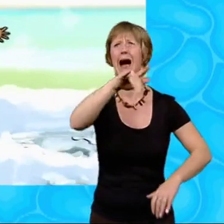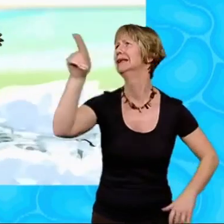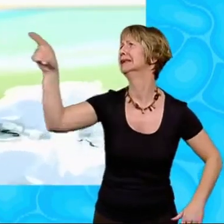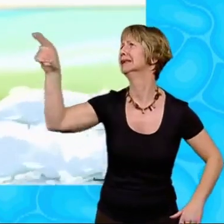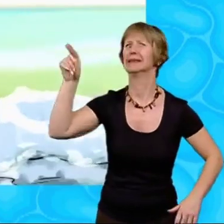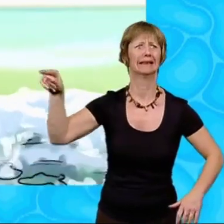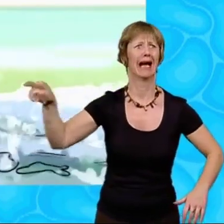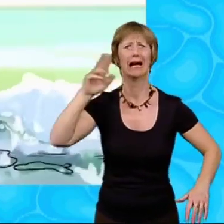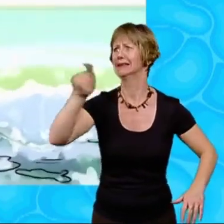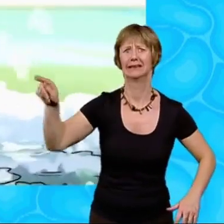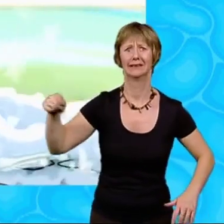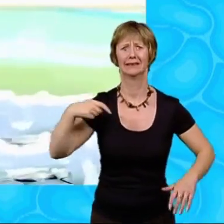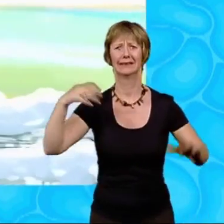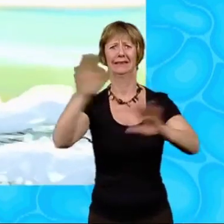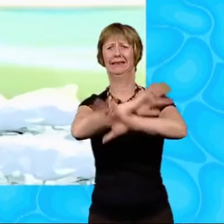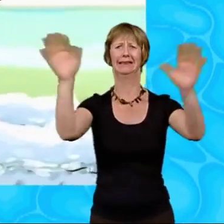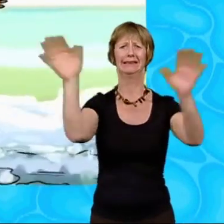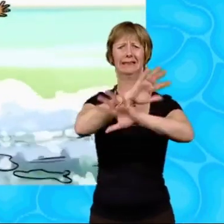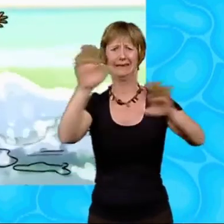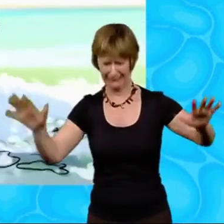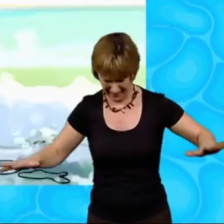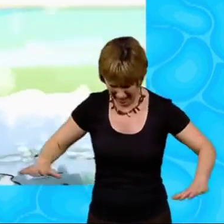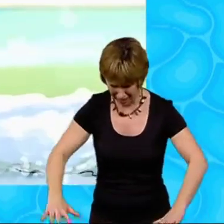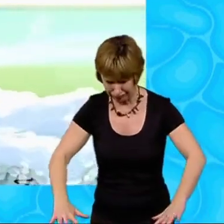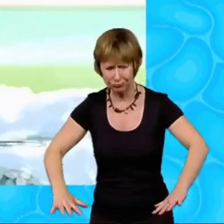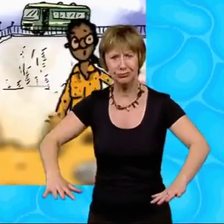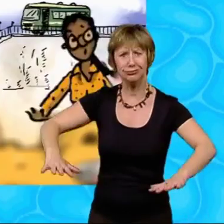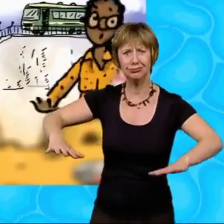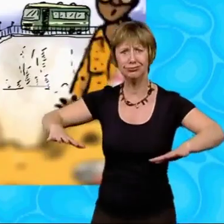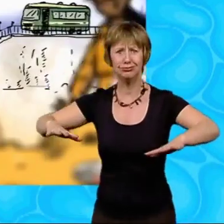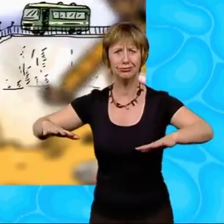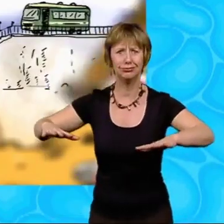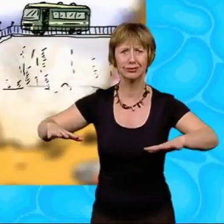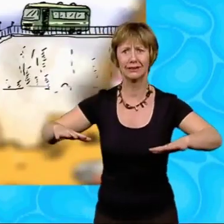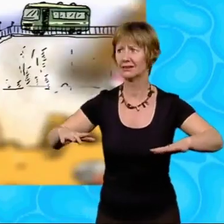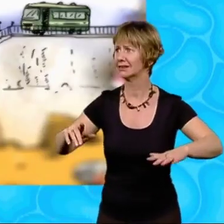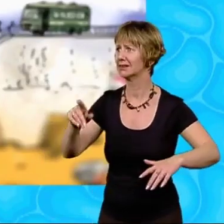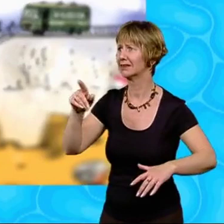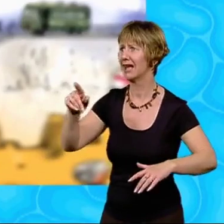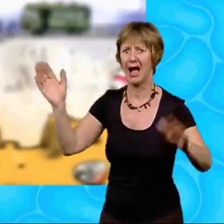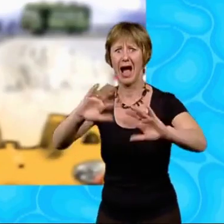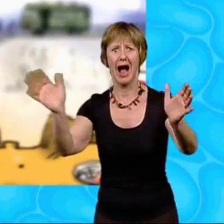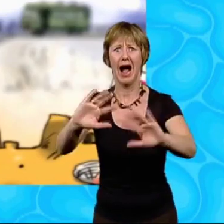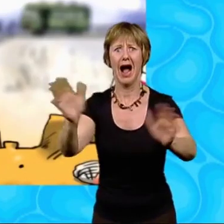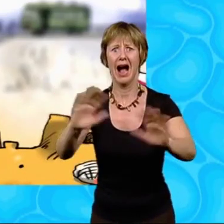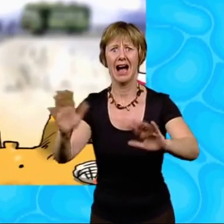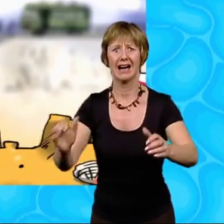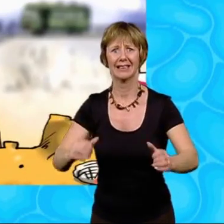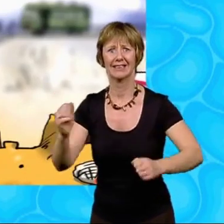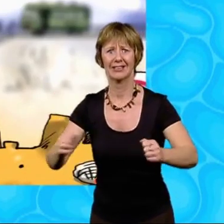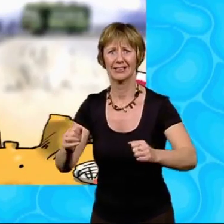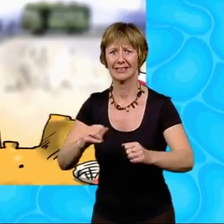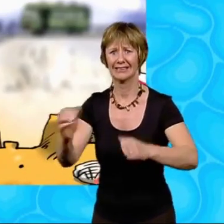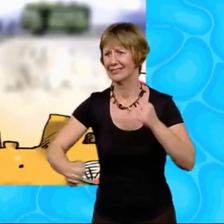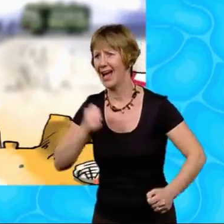In the distance, I could see some of my classmates pointing at me from the coach. Miss Porter jumped out of the coach and came racing towards